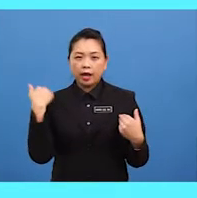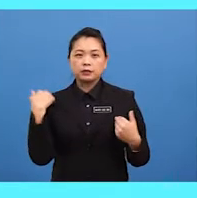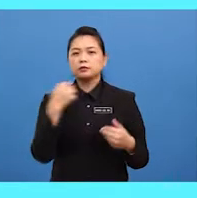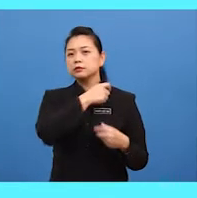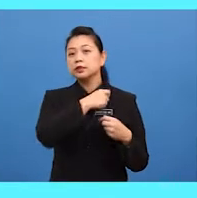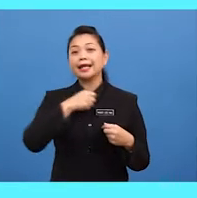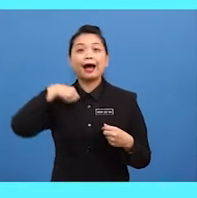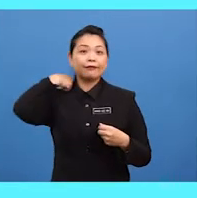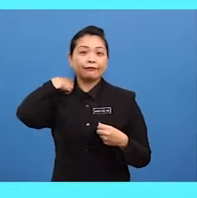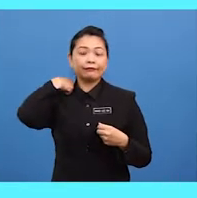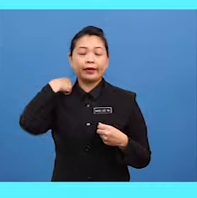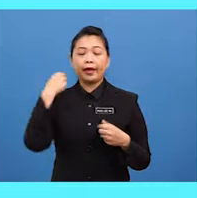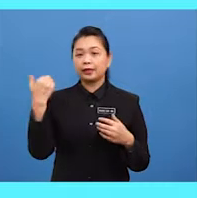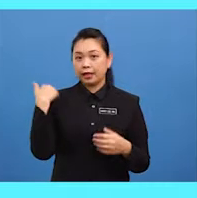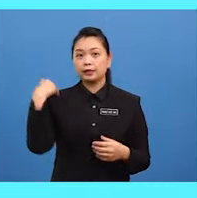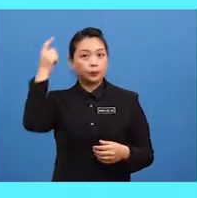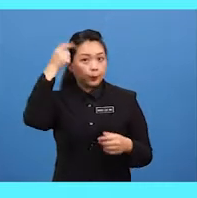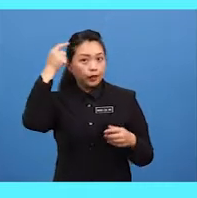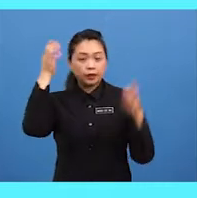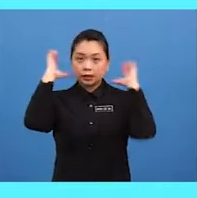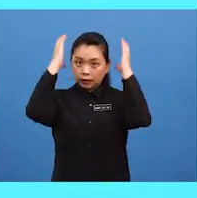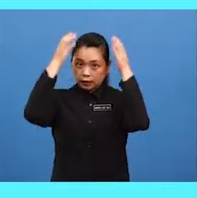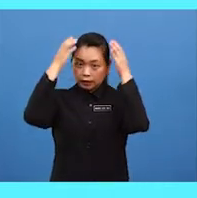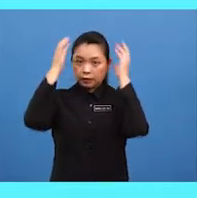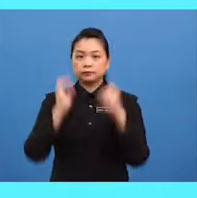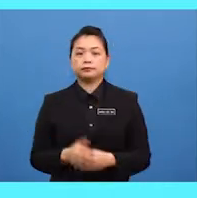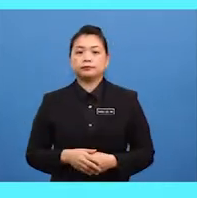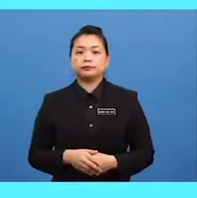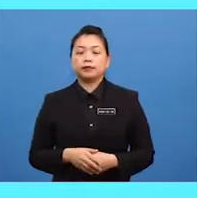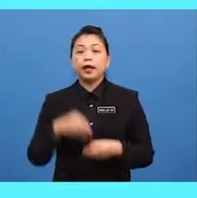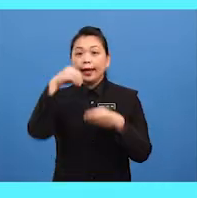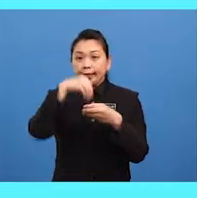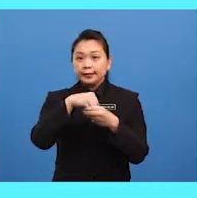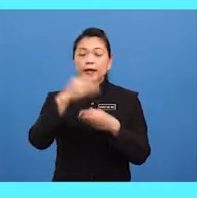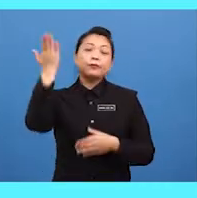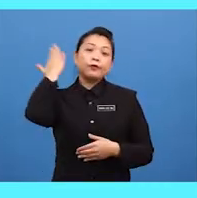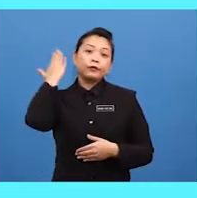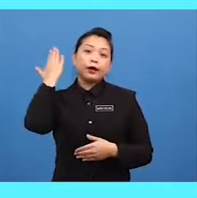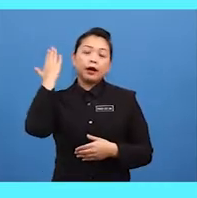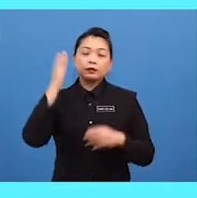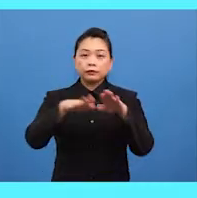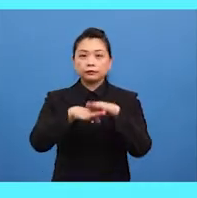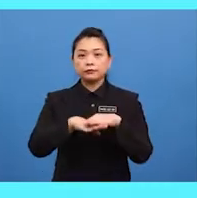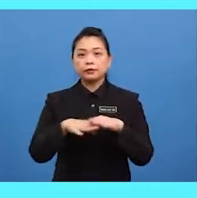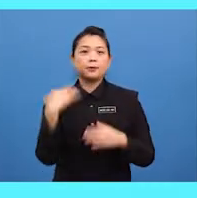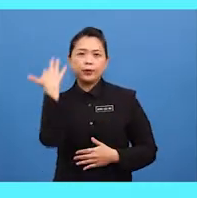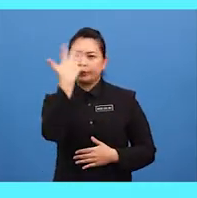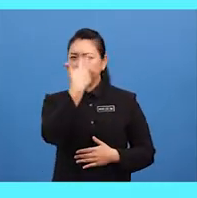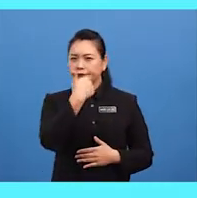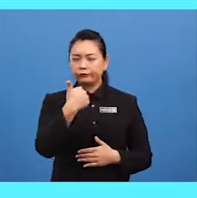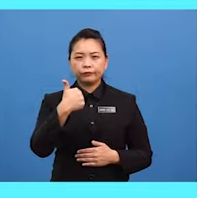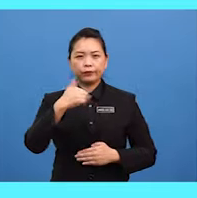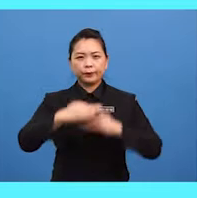neck and wears a beanie to cover his head in the foreground there is a beautiful